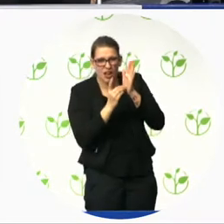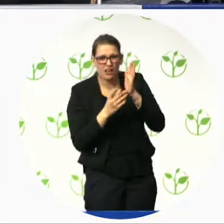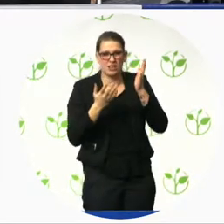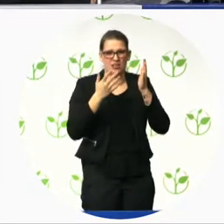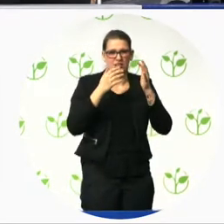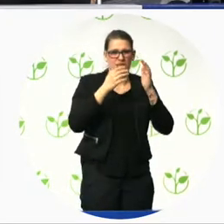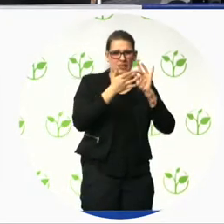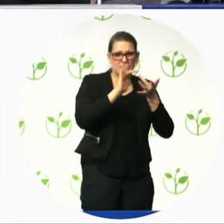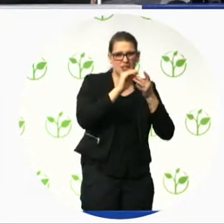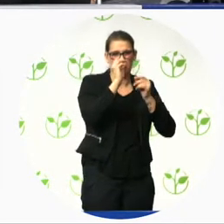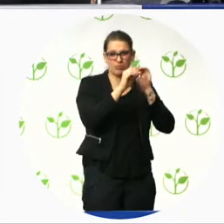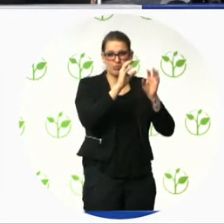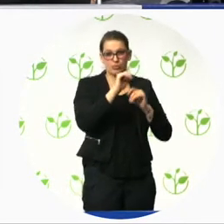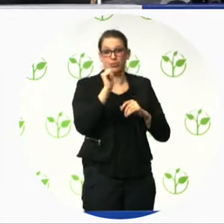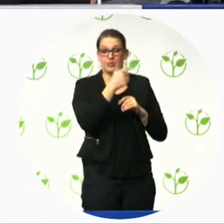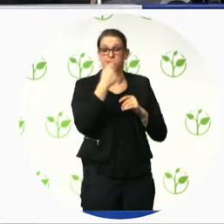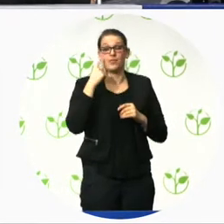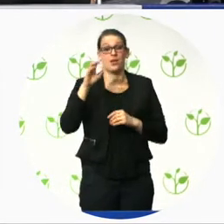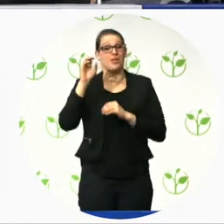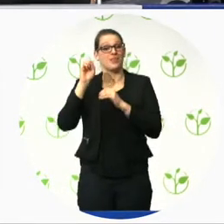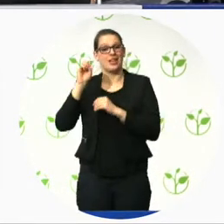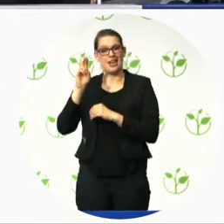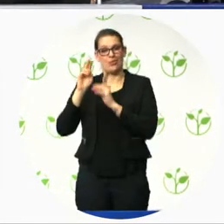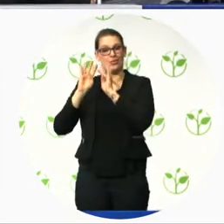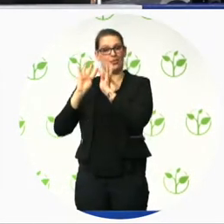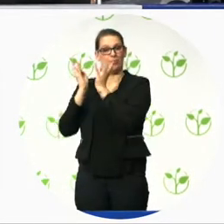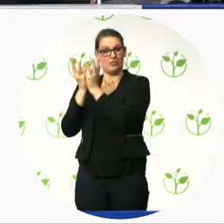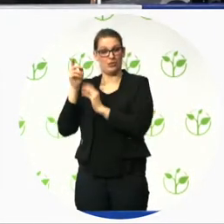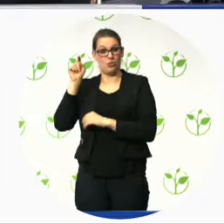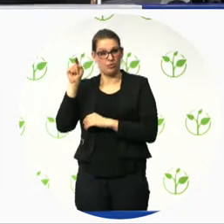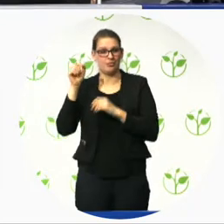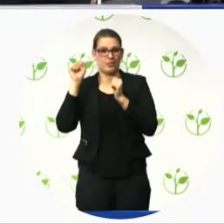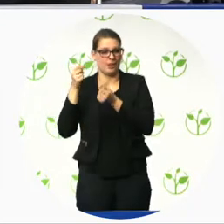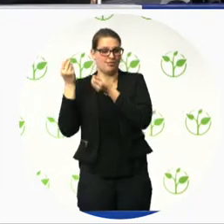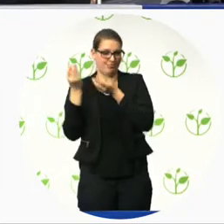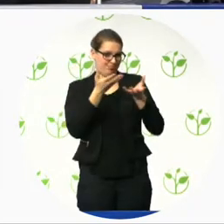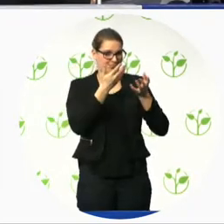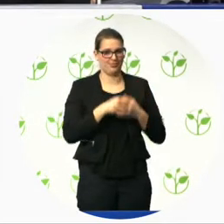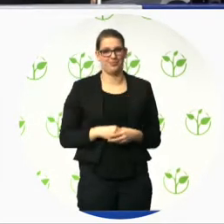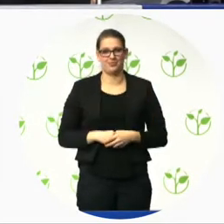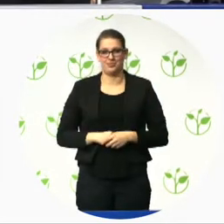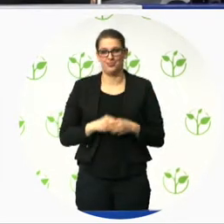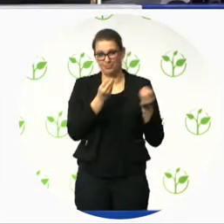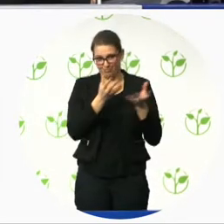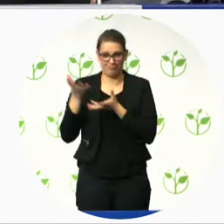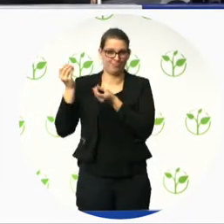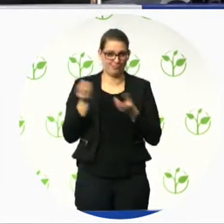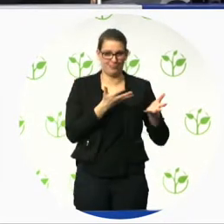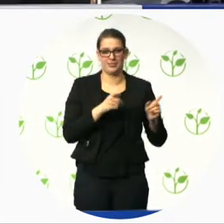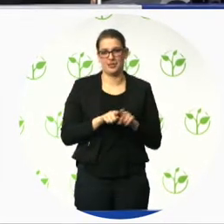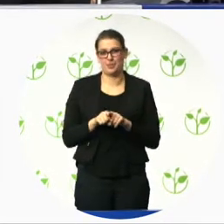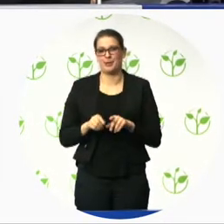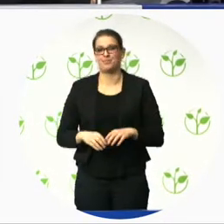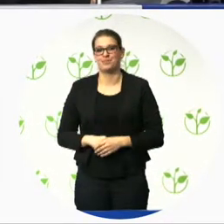Commission. Due to the international cooperation, more countries should adopt that concept to create a uniform standard